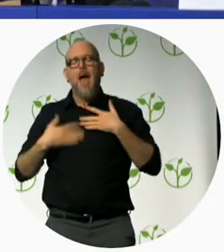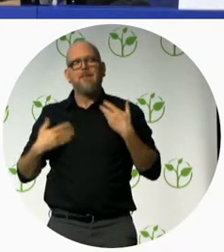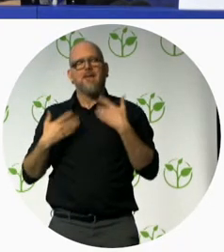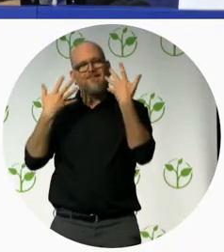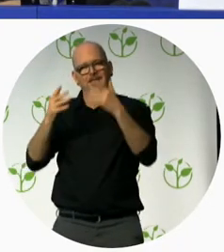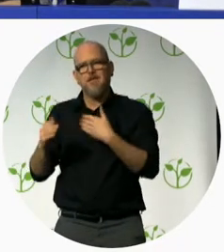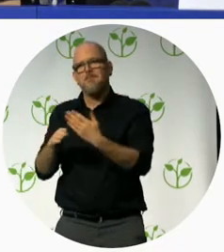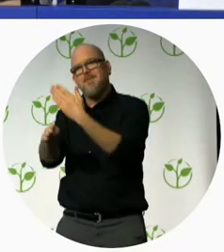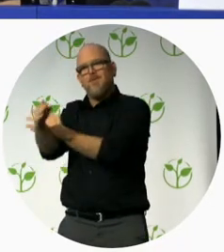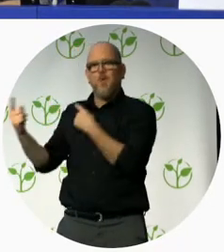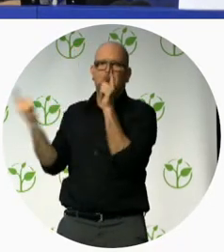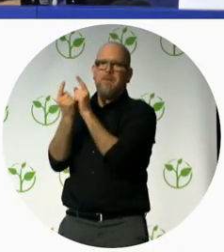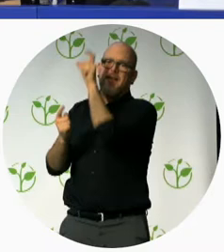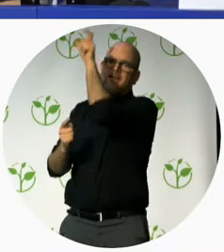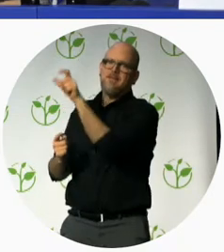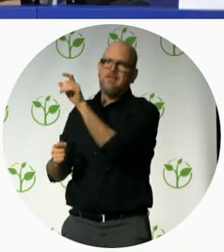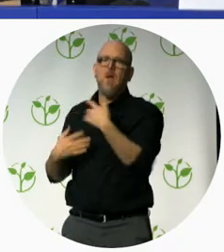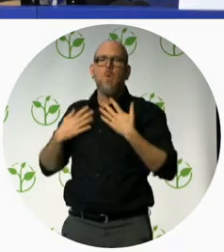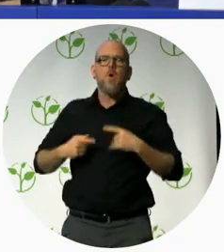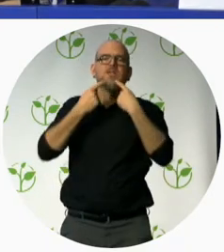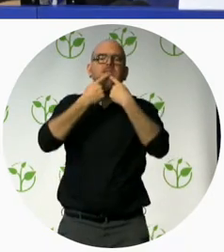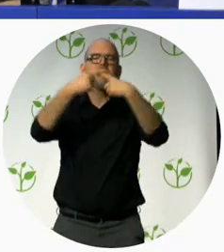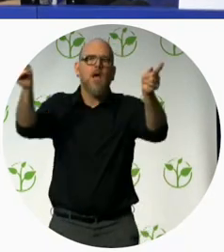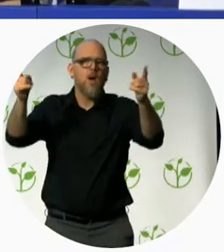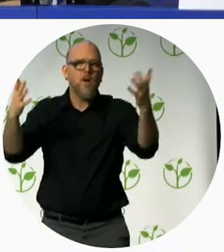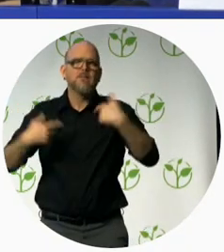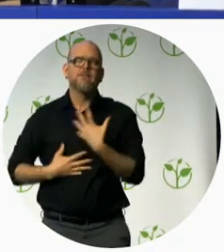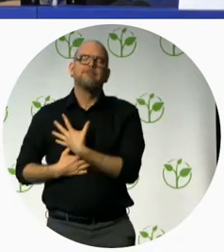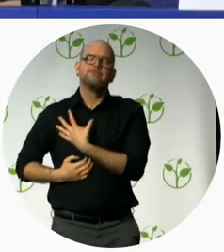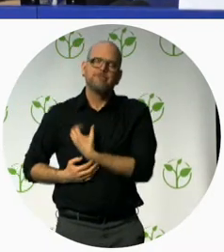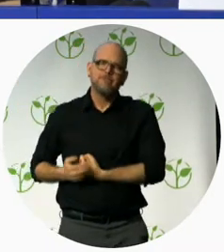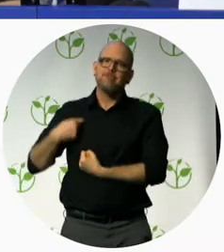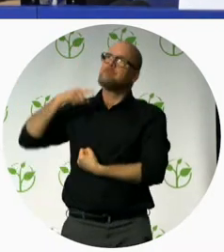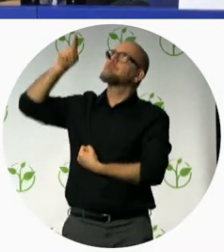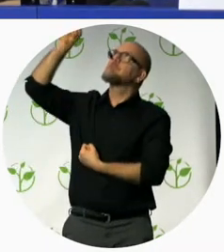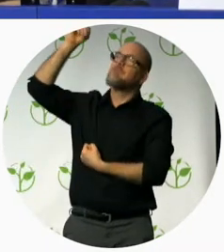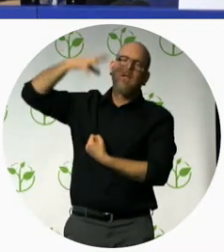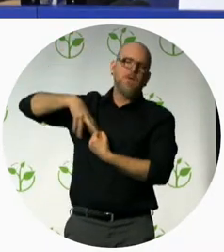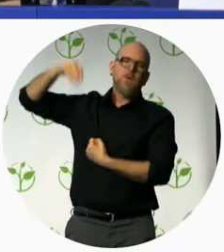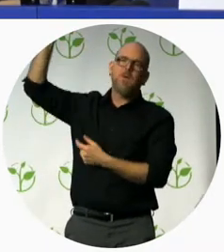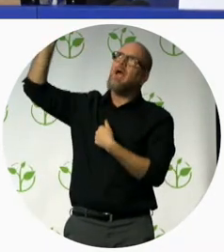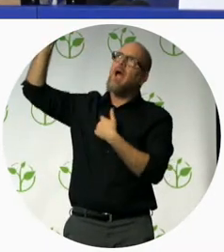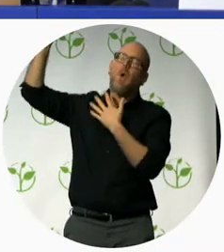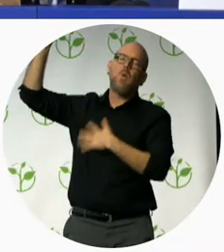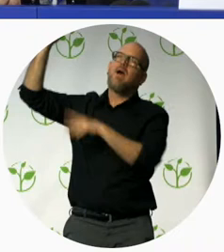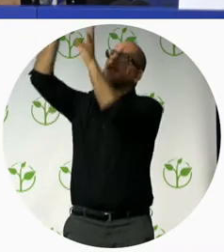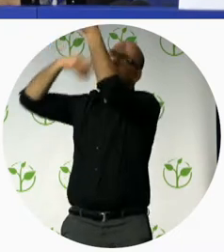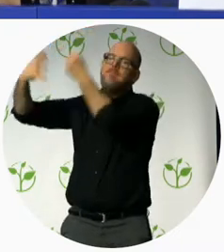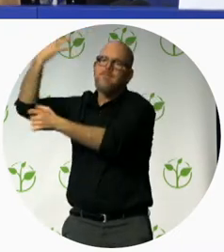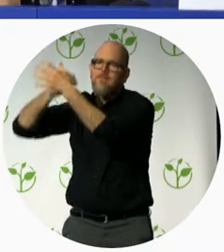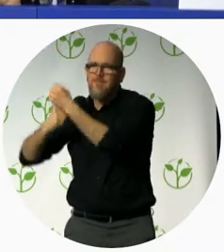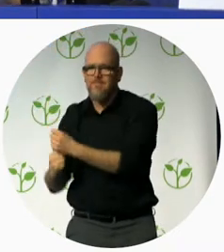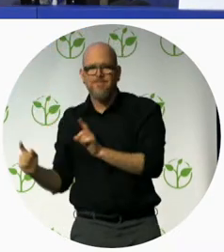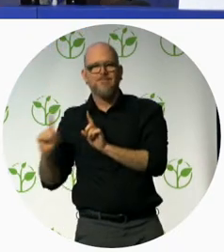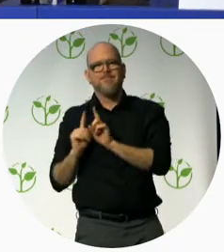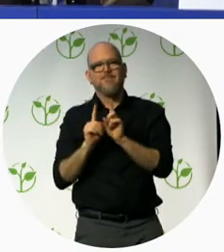Netta we already miss you you are in our hearts forever Netta ahova ti belibenu